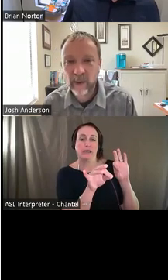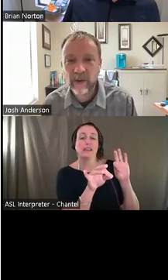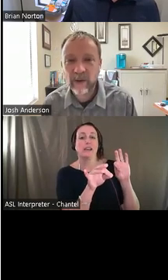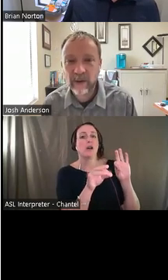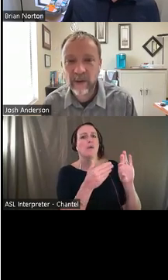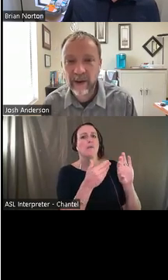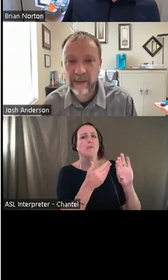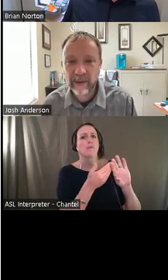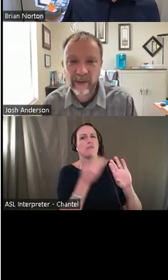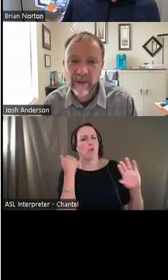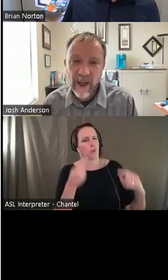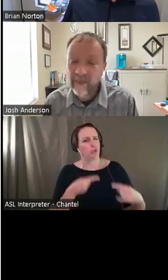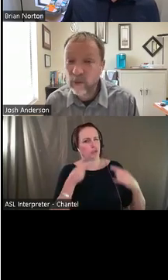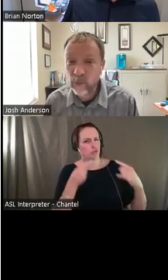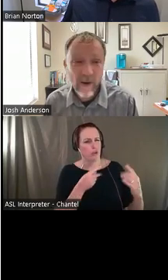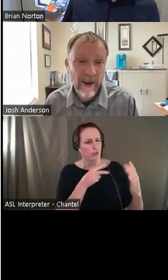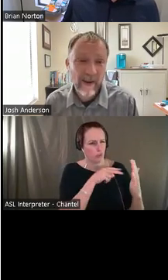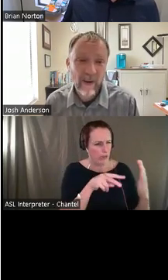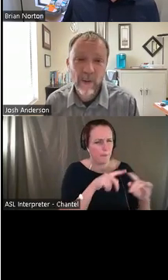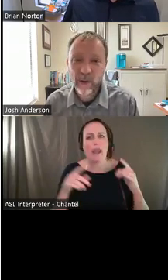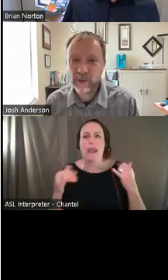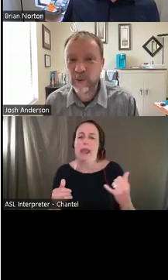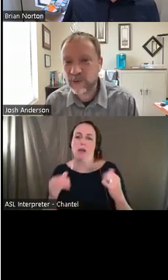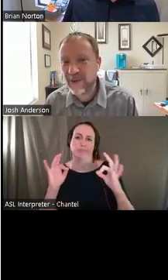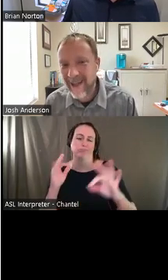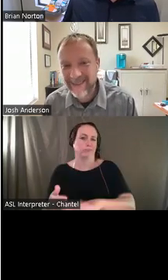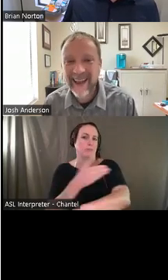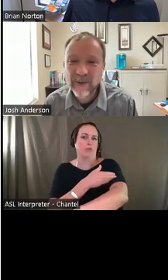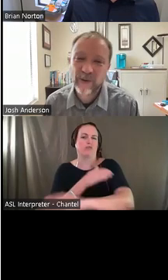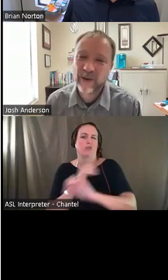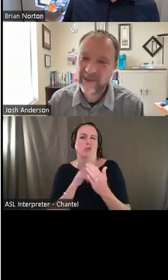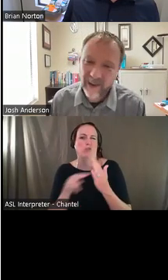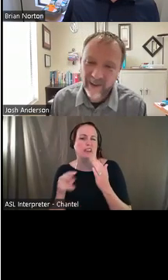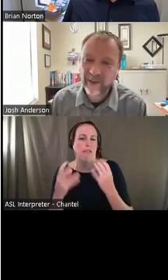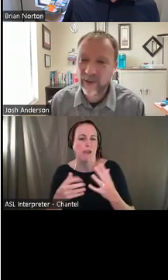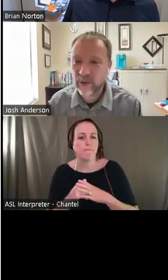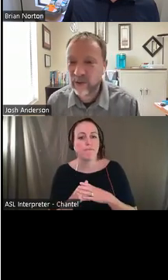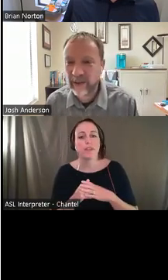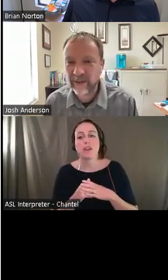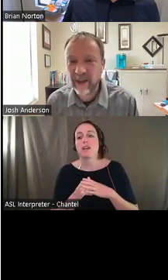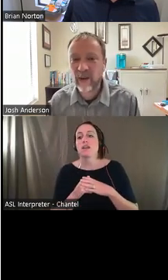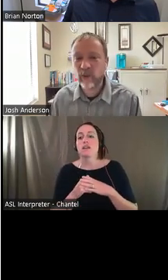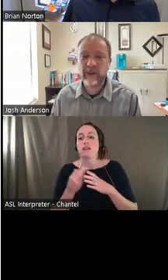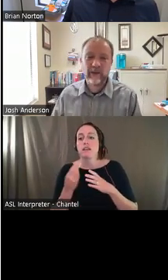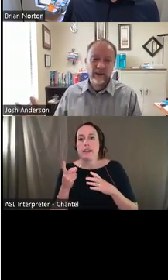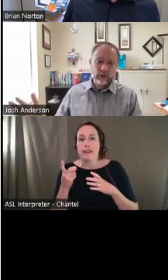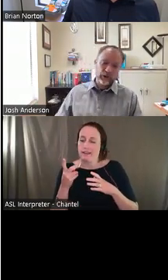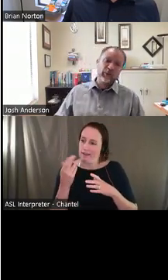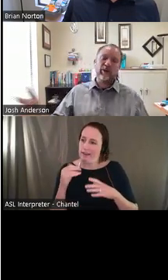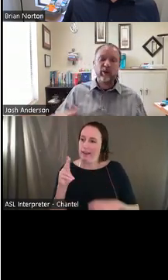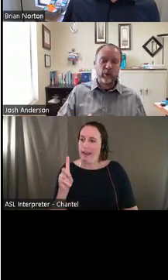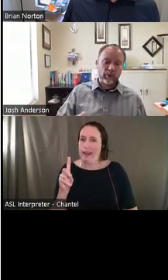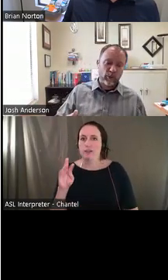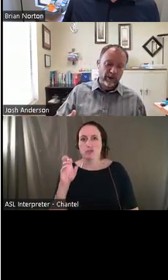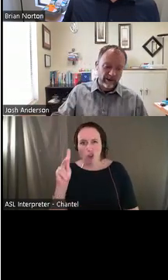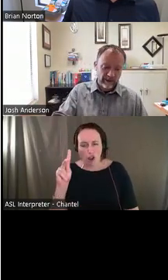you're right. It can read darn near anything. And then of course we are at a hardware store. So yes, hand trucks, dollies, all those things, not only should